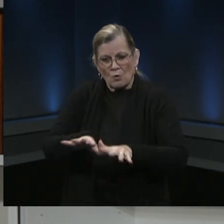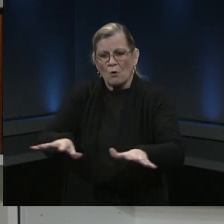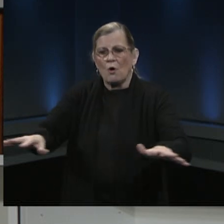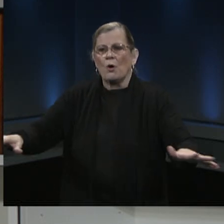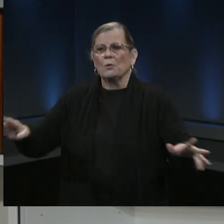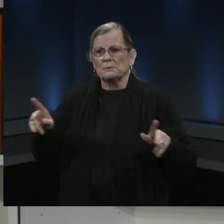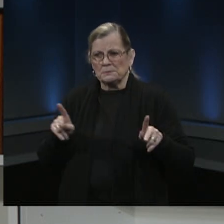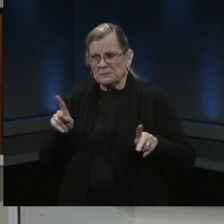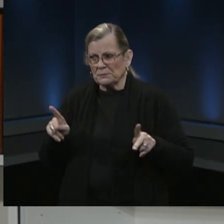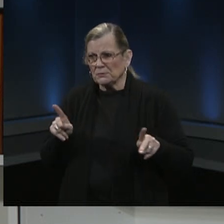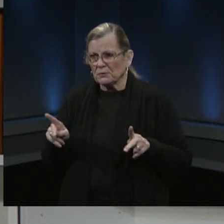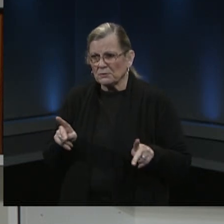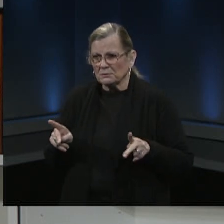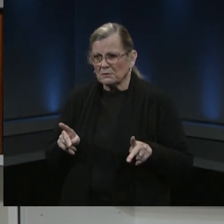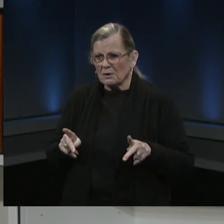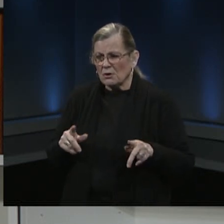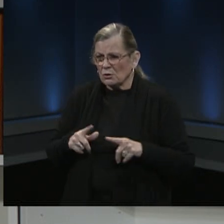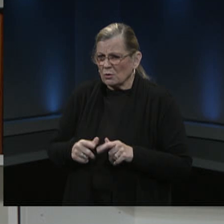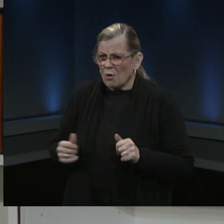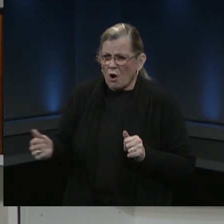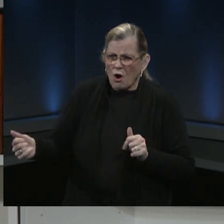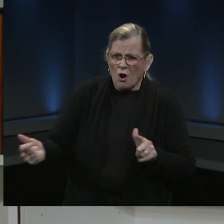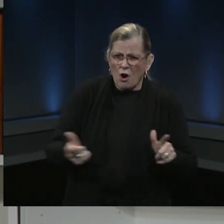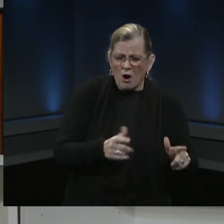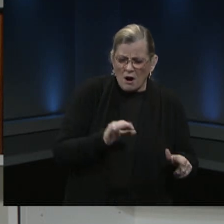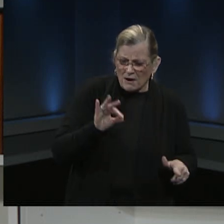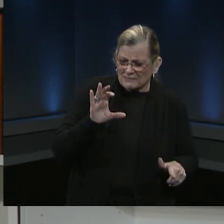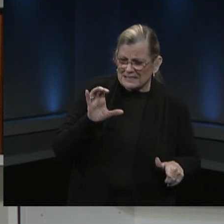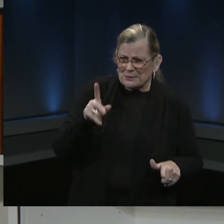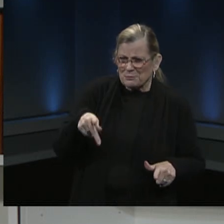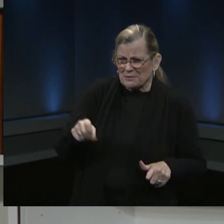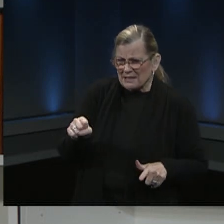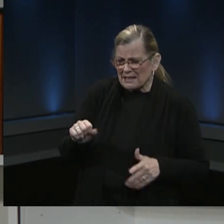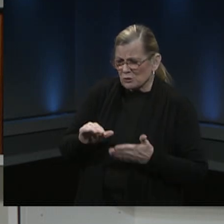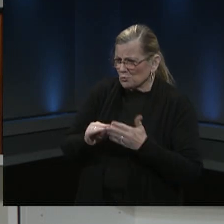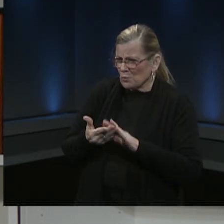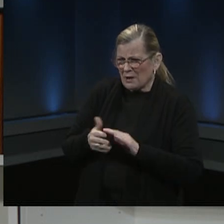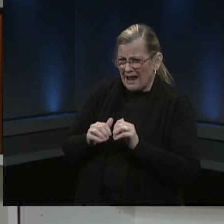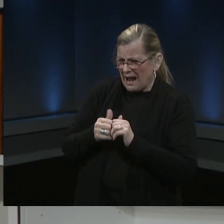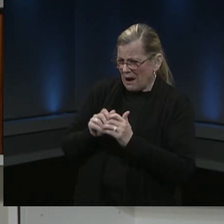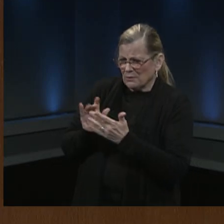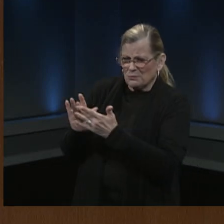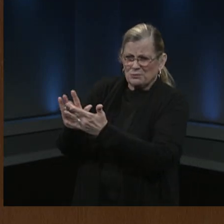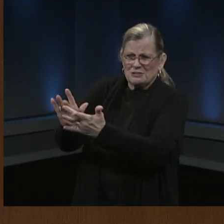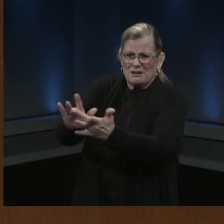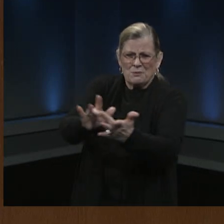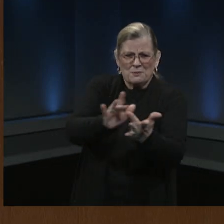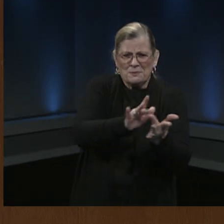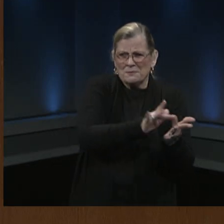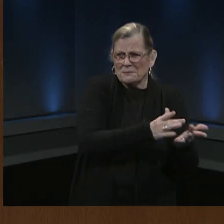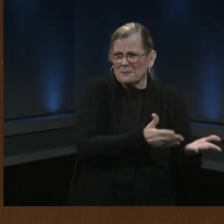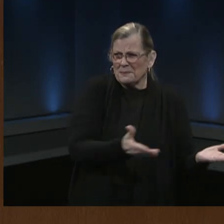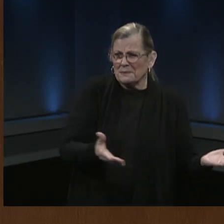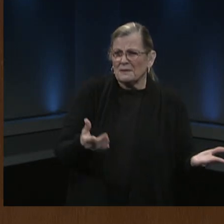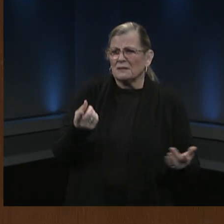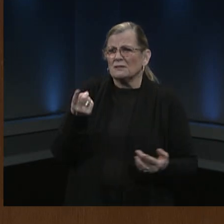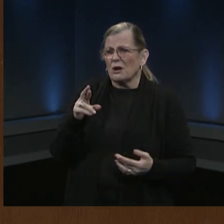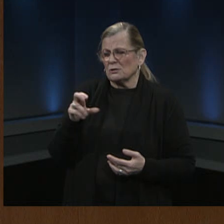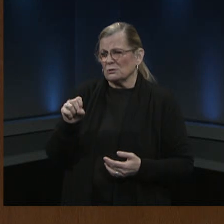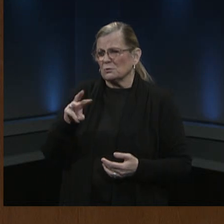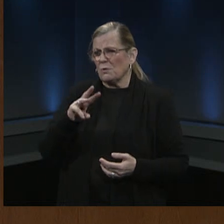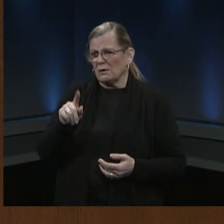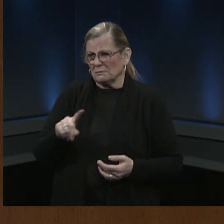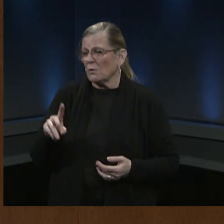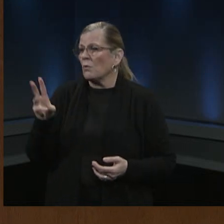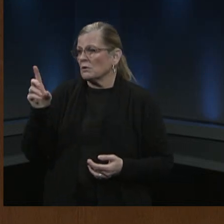fcps staff and our fcps community and what can we do better and how can we do it better sure that's a great question because sitting here with